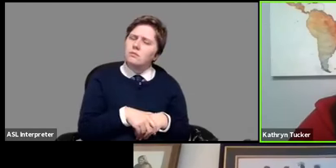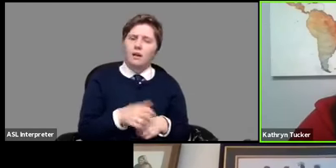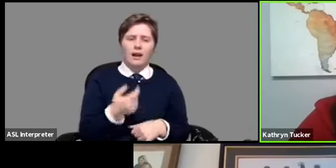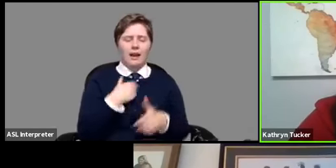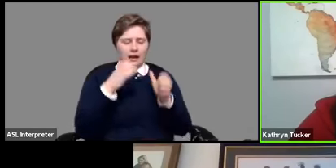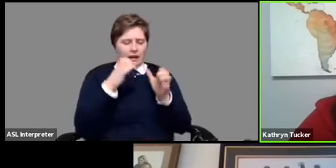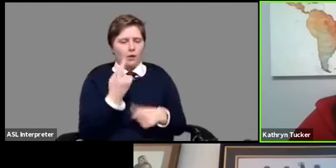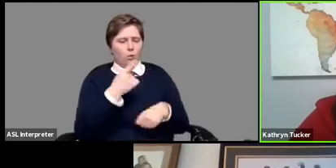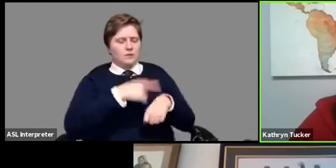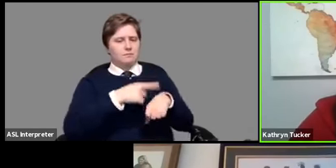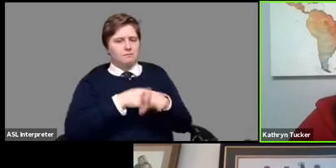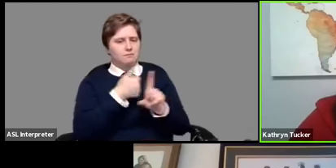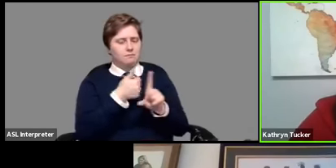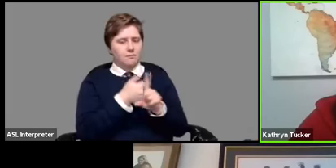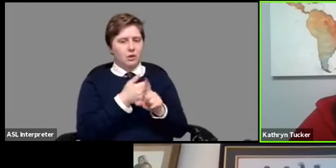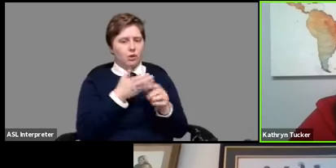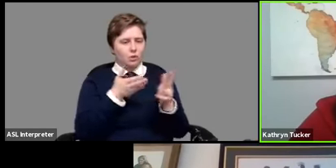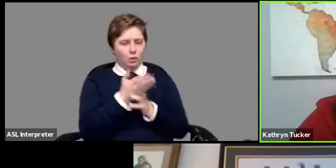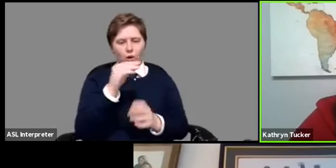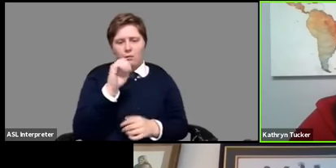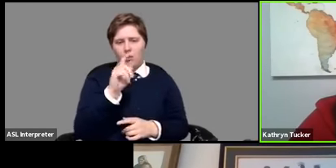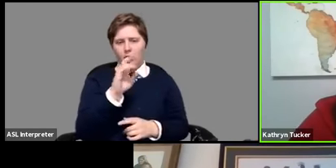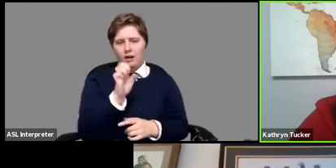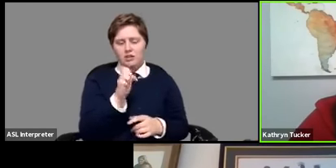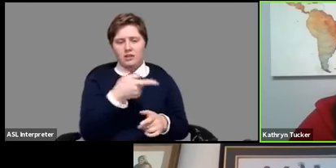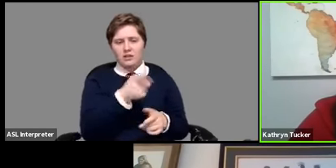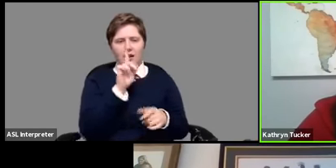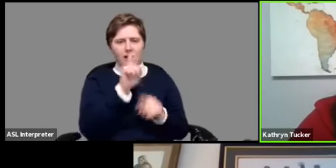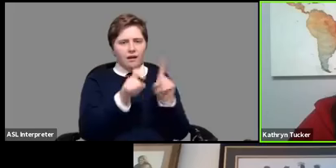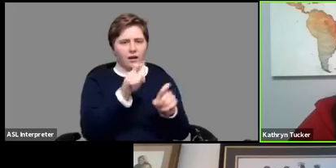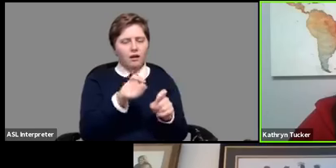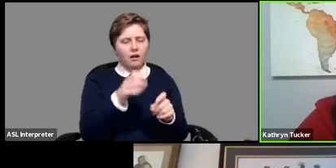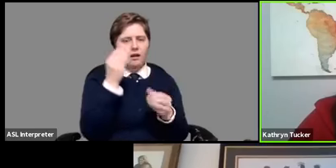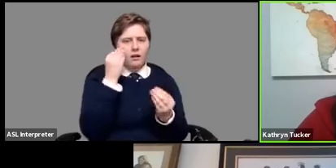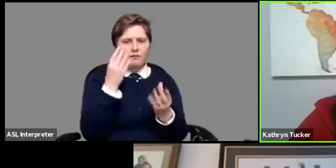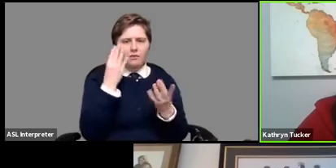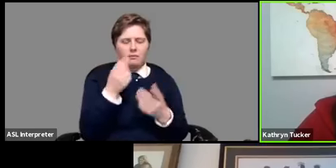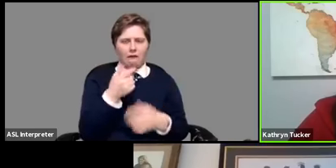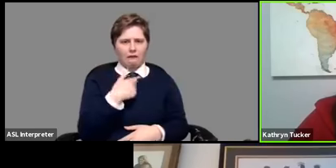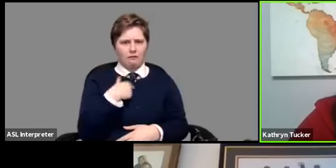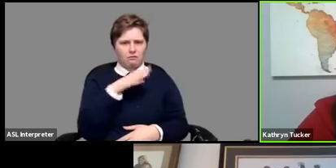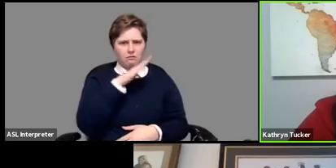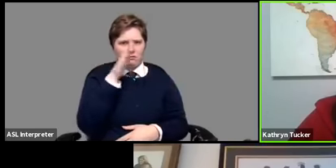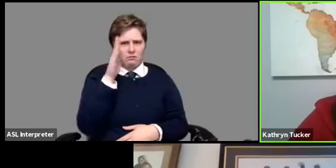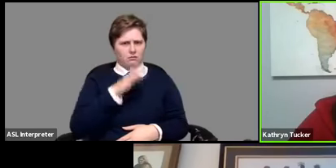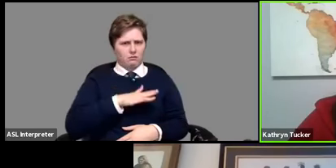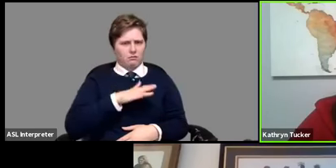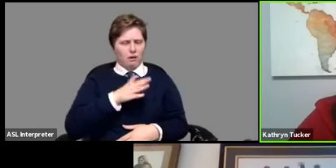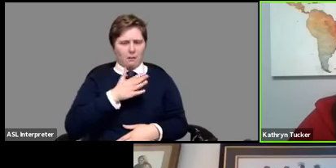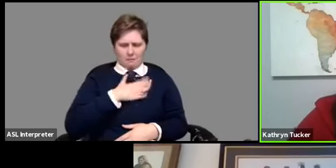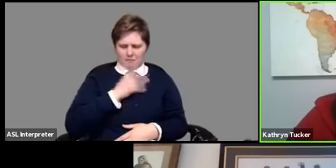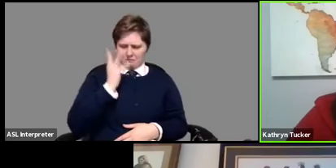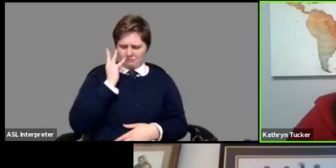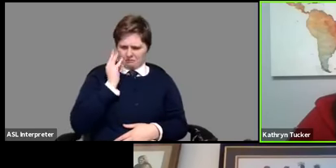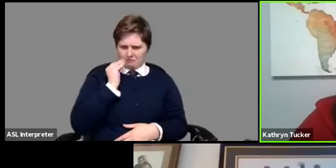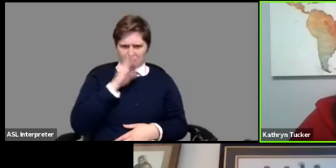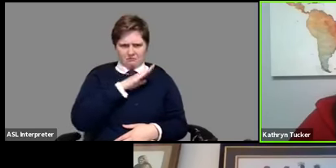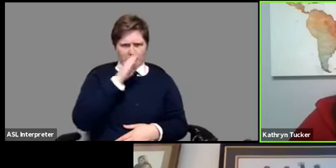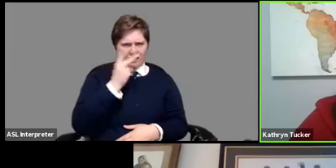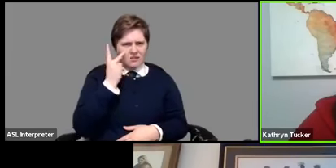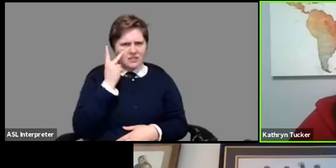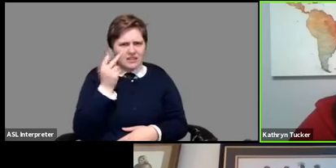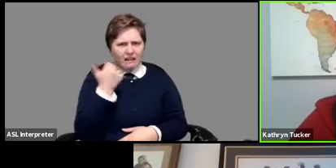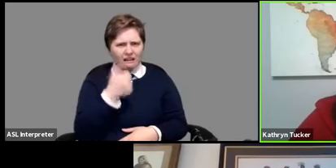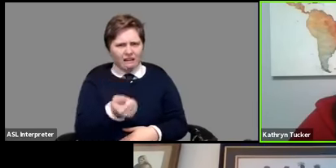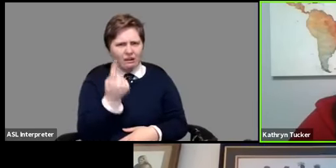a client at one point was going through the mortgage process and they were asking her for information that i had never in all my experience i've never seen